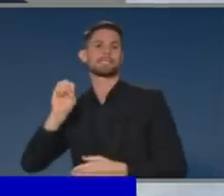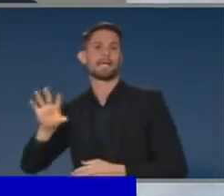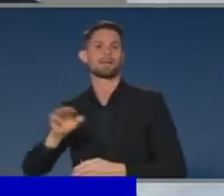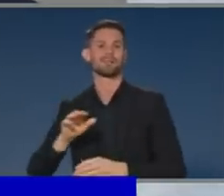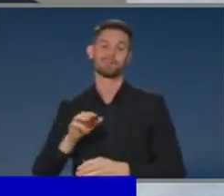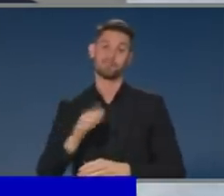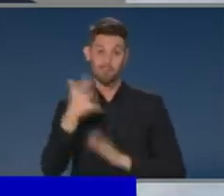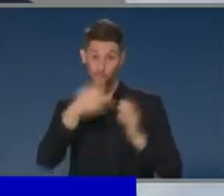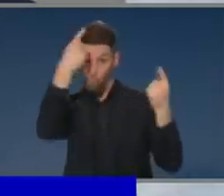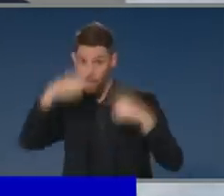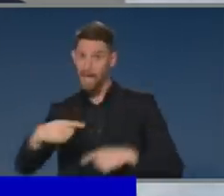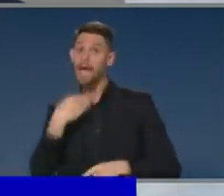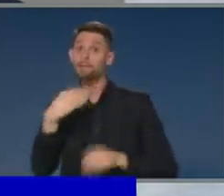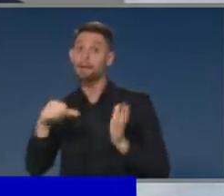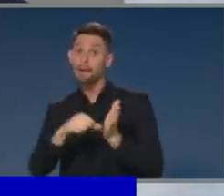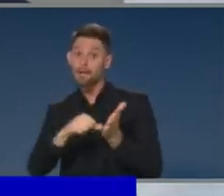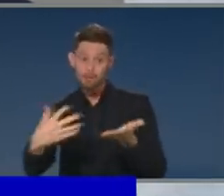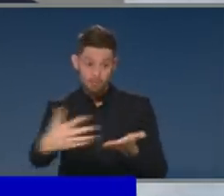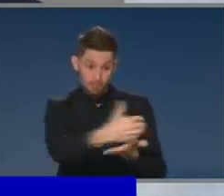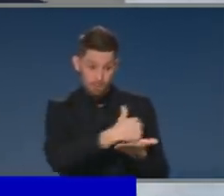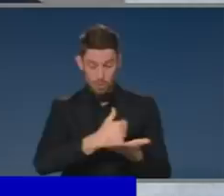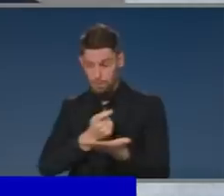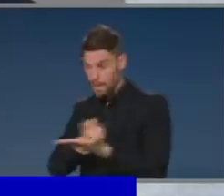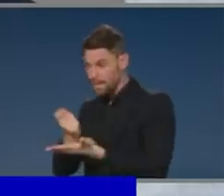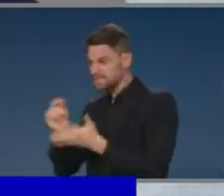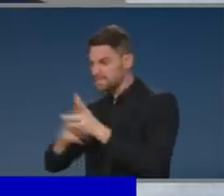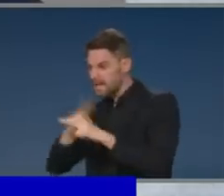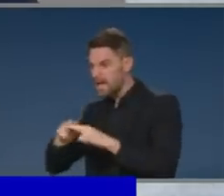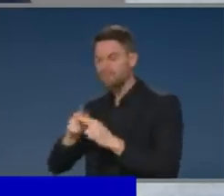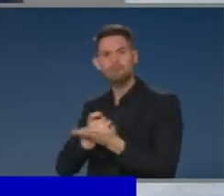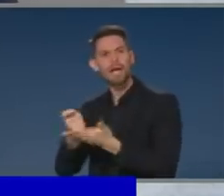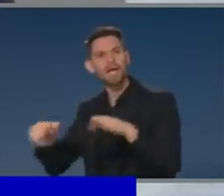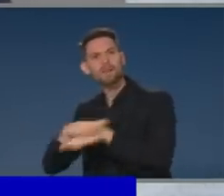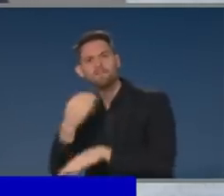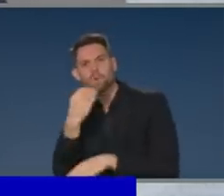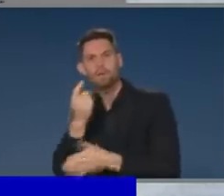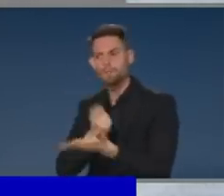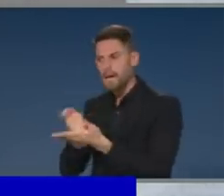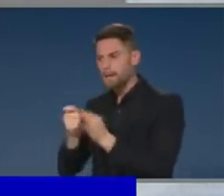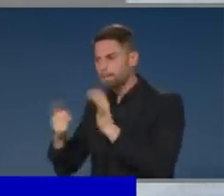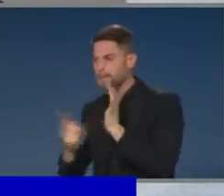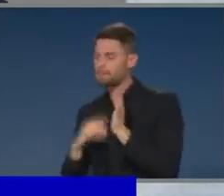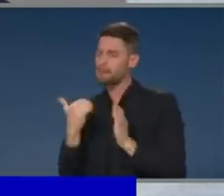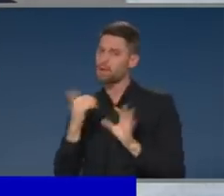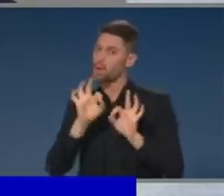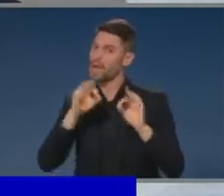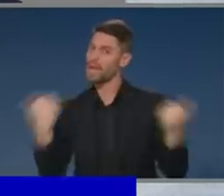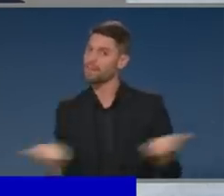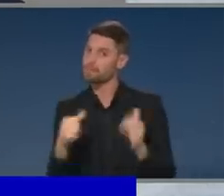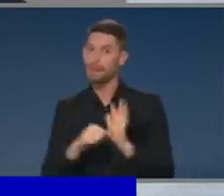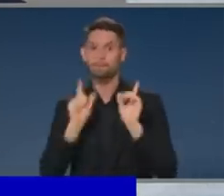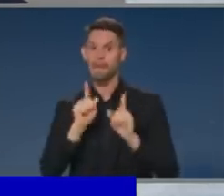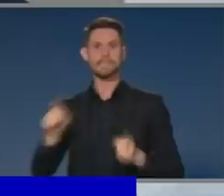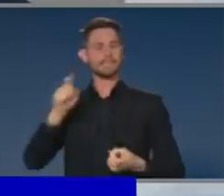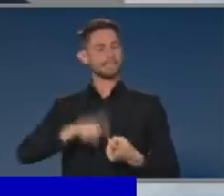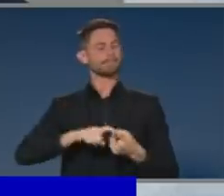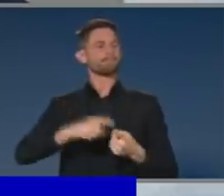sustain that. They're backing themselves, they're backing their staff, they're backing their communities and they're backing their country. And I want to